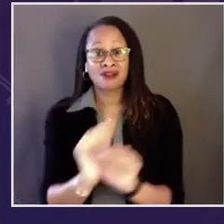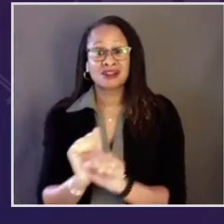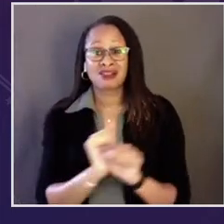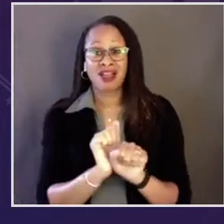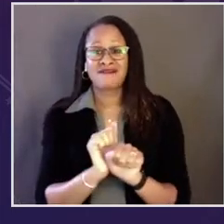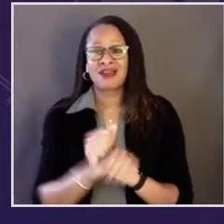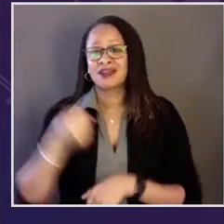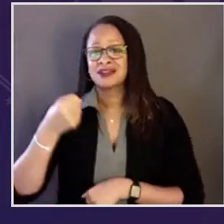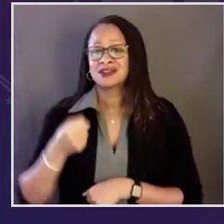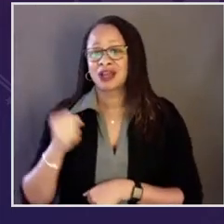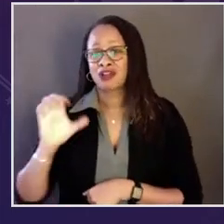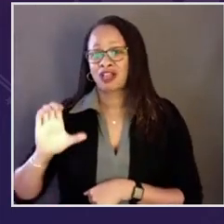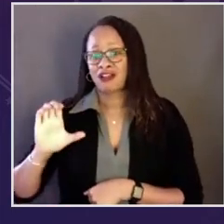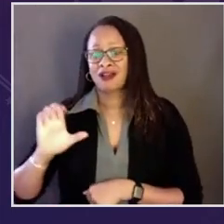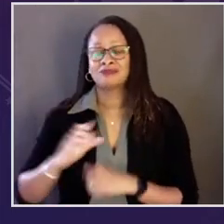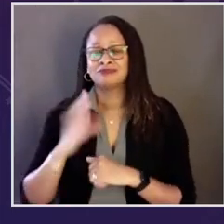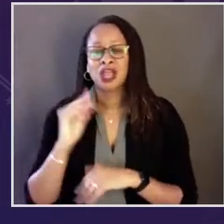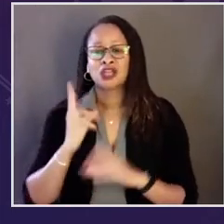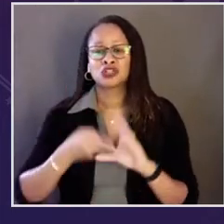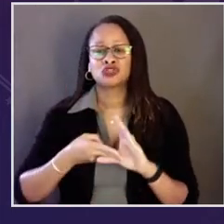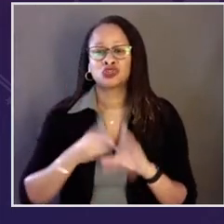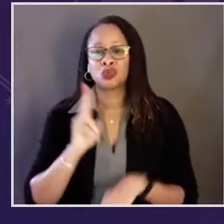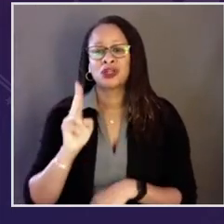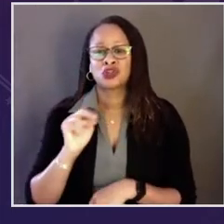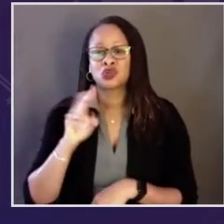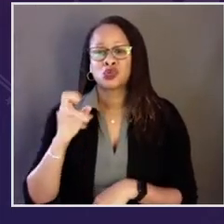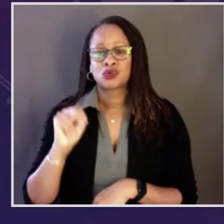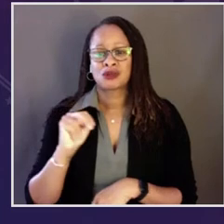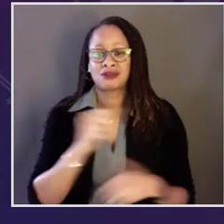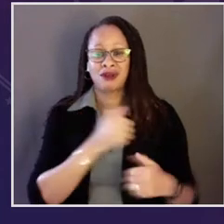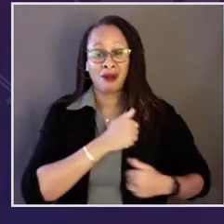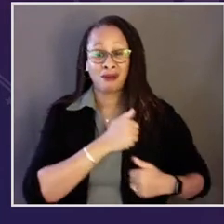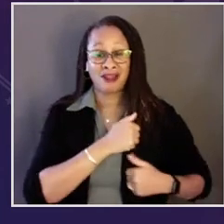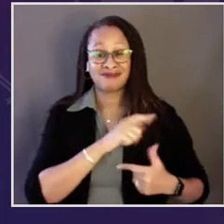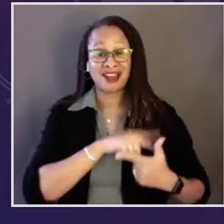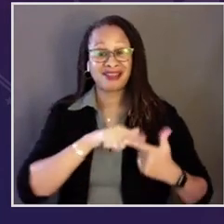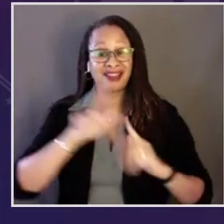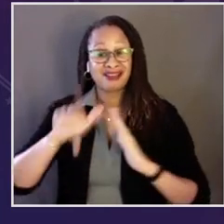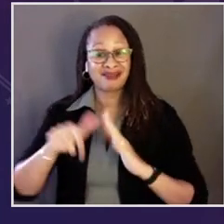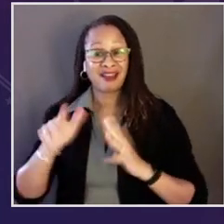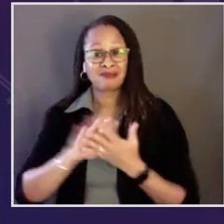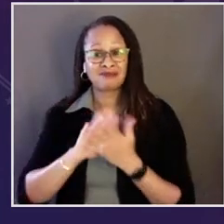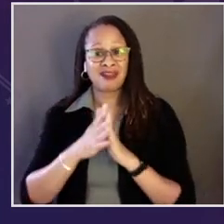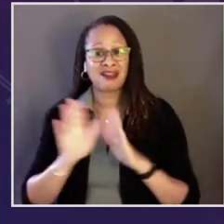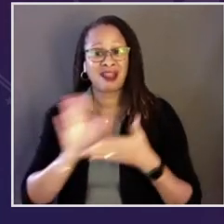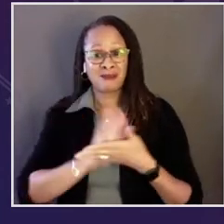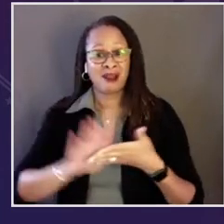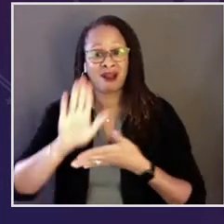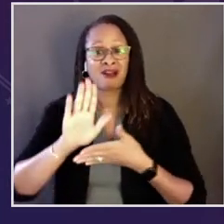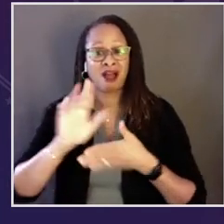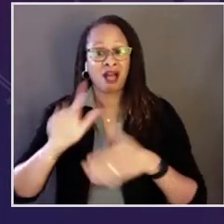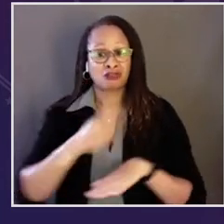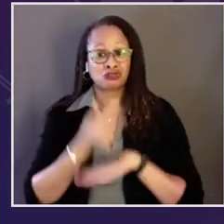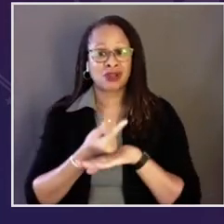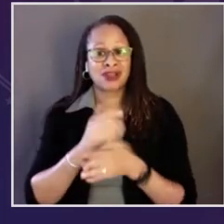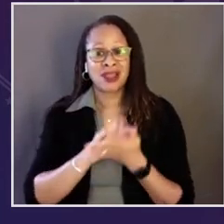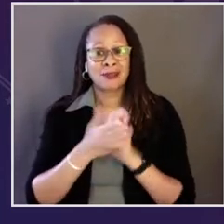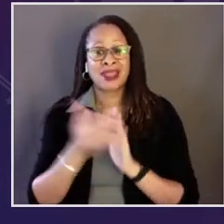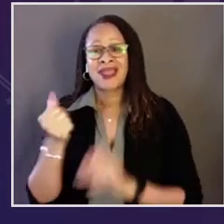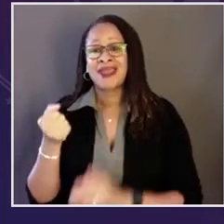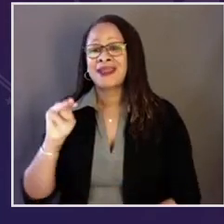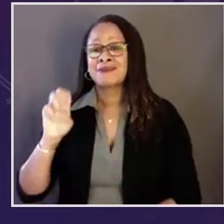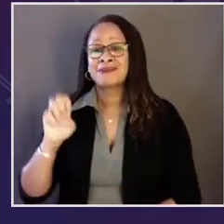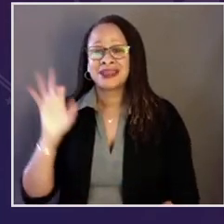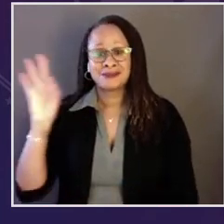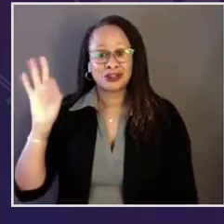paternal great-grandfather was born a slave in South Carolina and joined the Union Army. He went